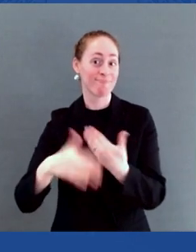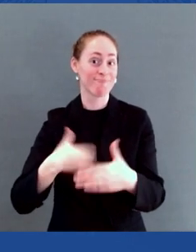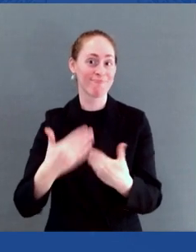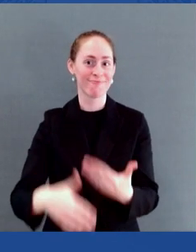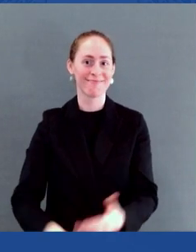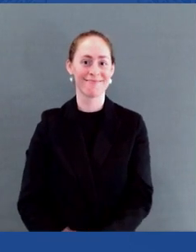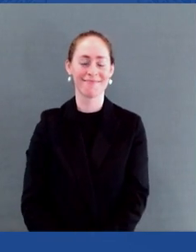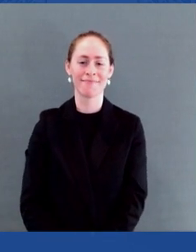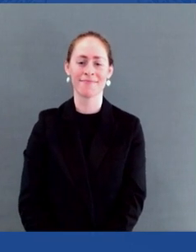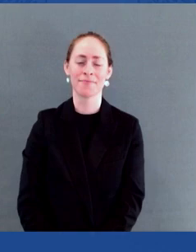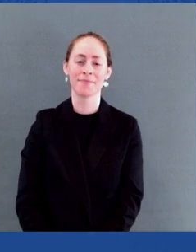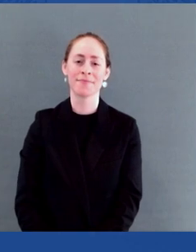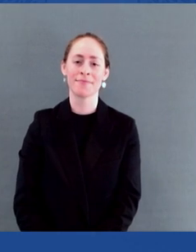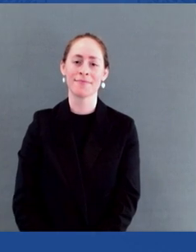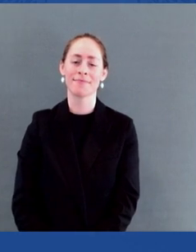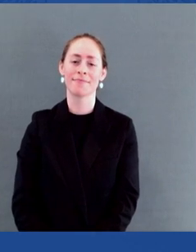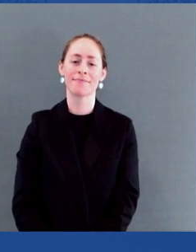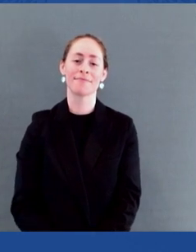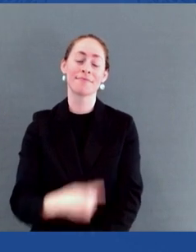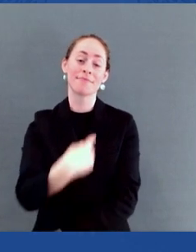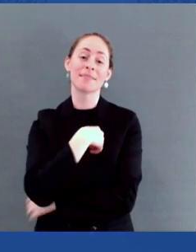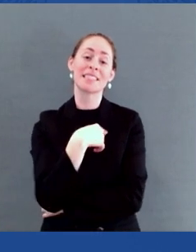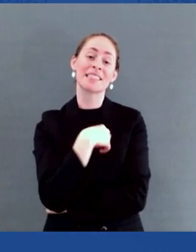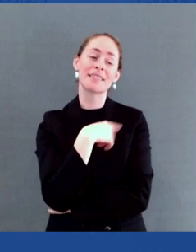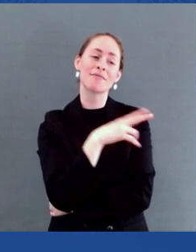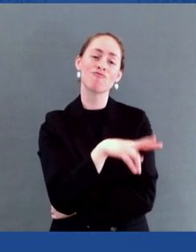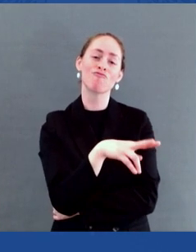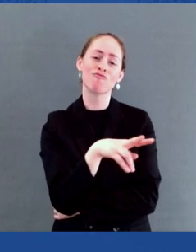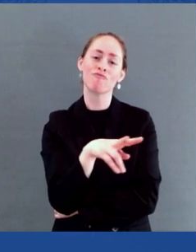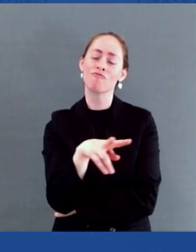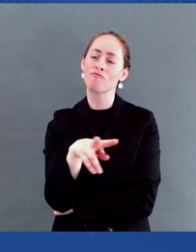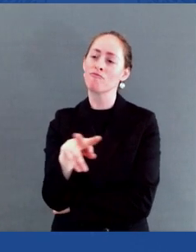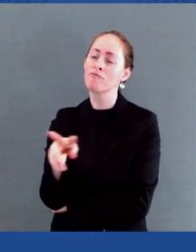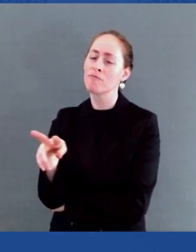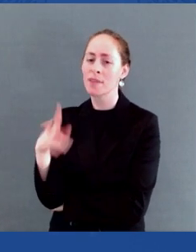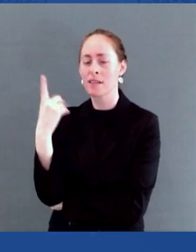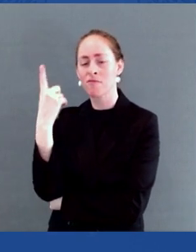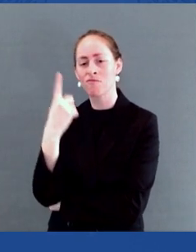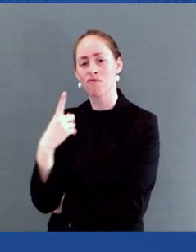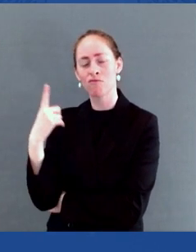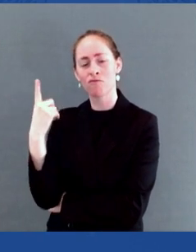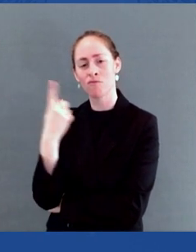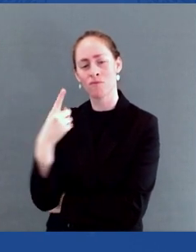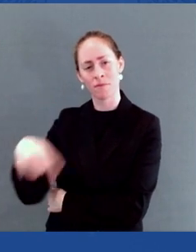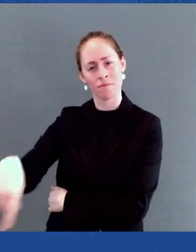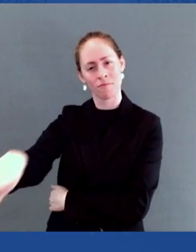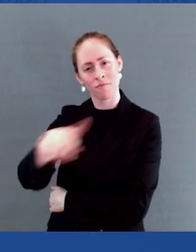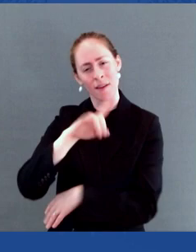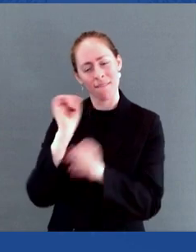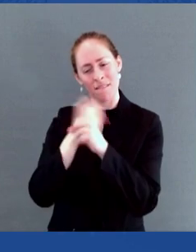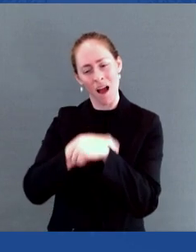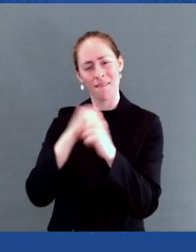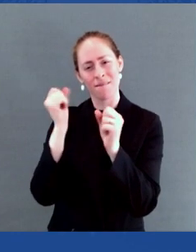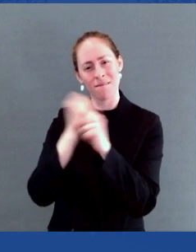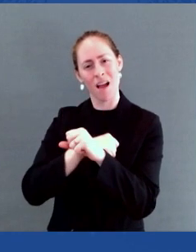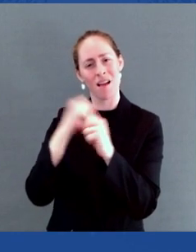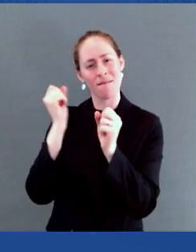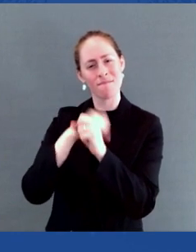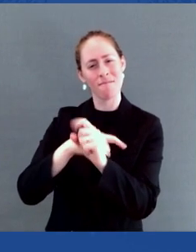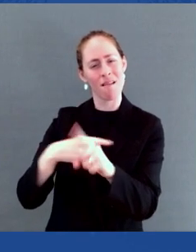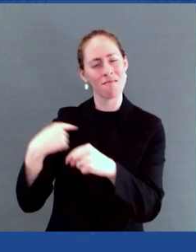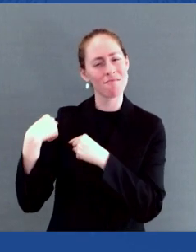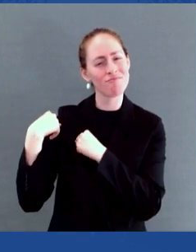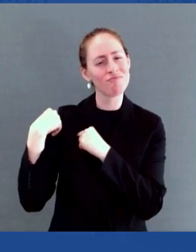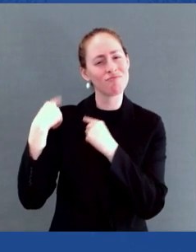for so long. But the one person who I know from personal experience, having been here for more than 40